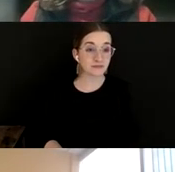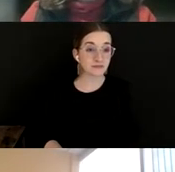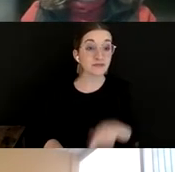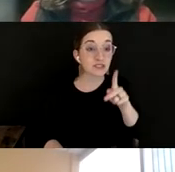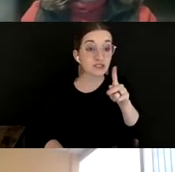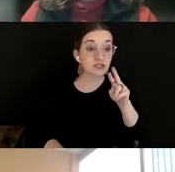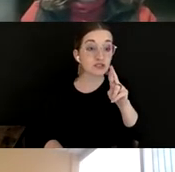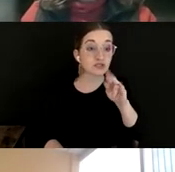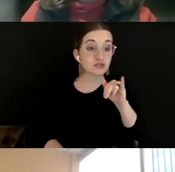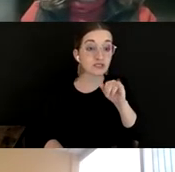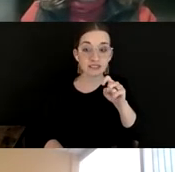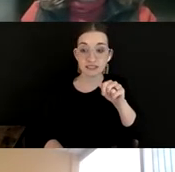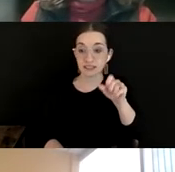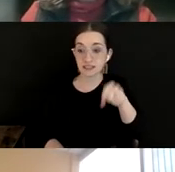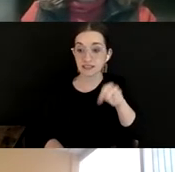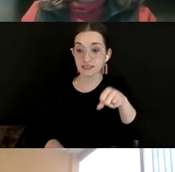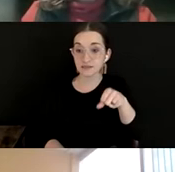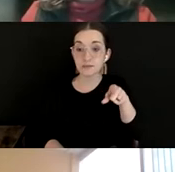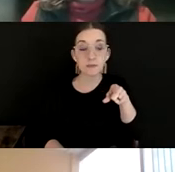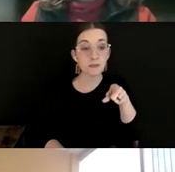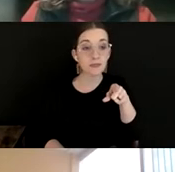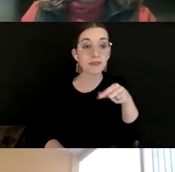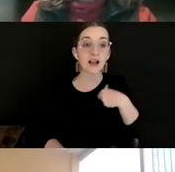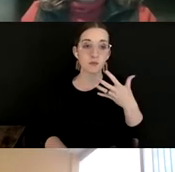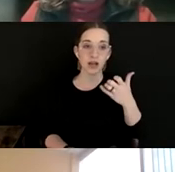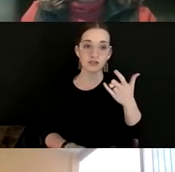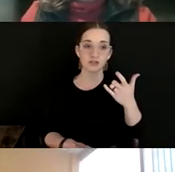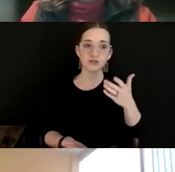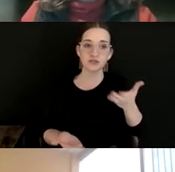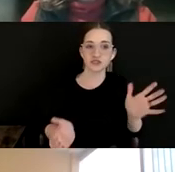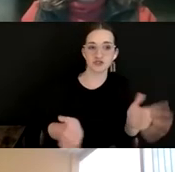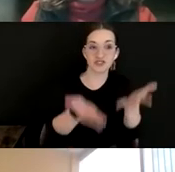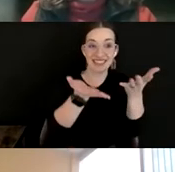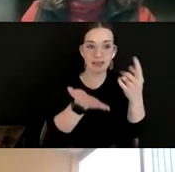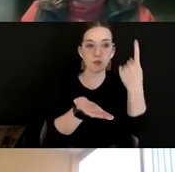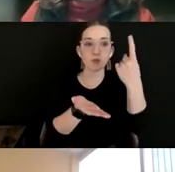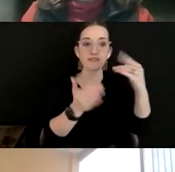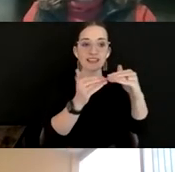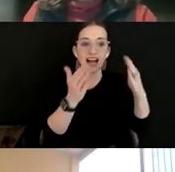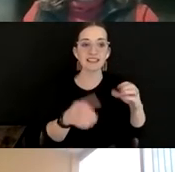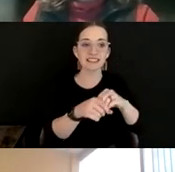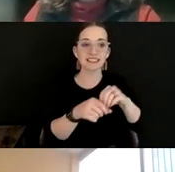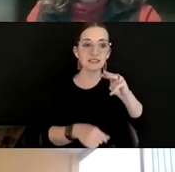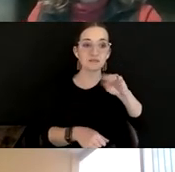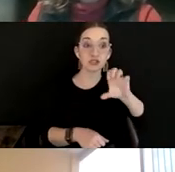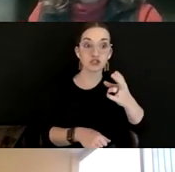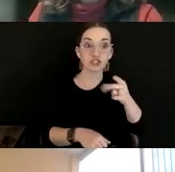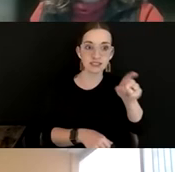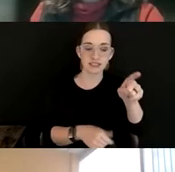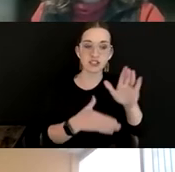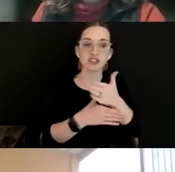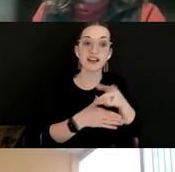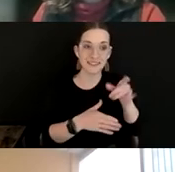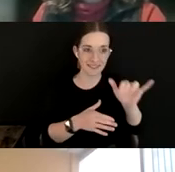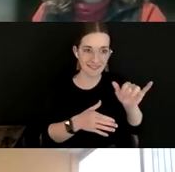I just wanted to raise up one of our colleagues in Michigan, who shared that when they were